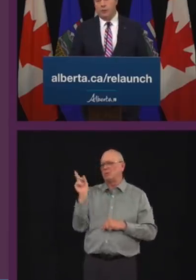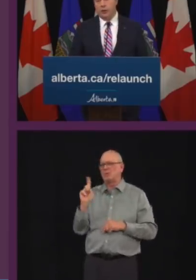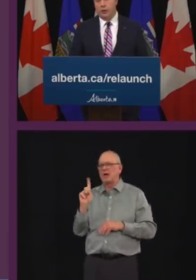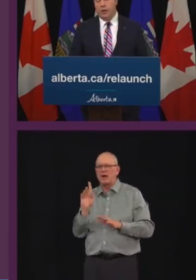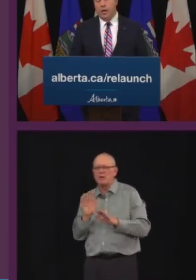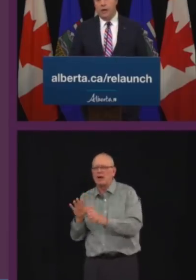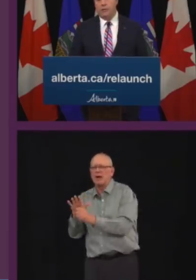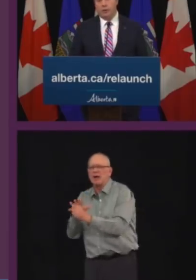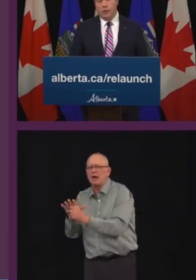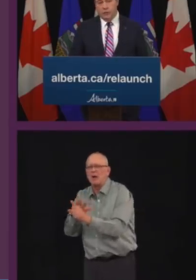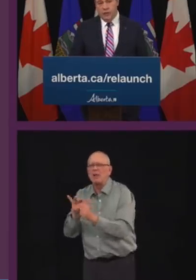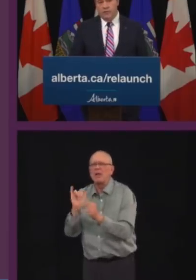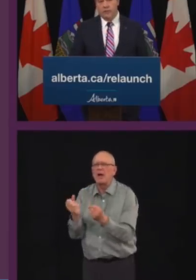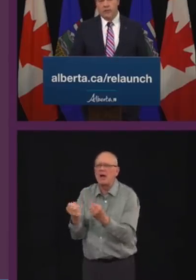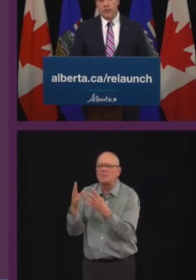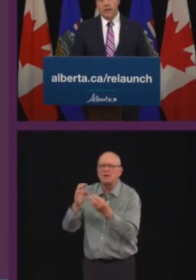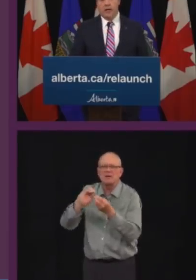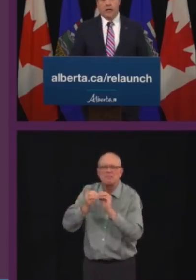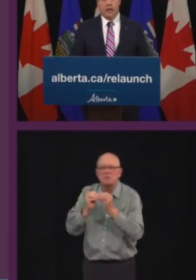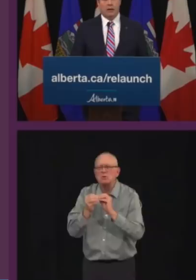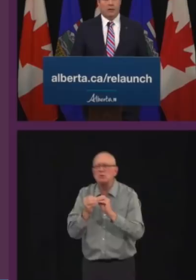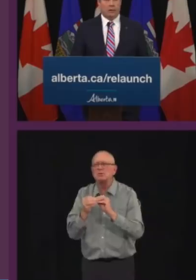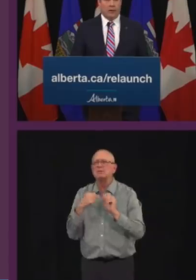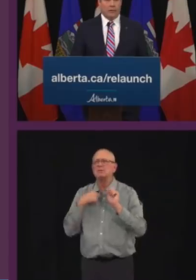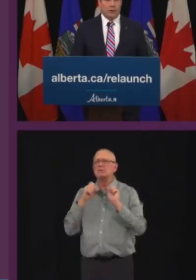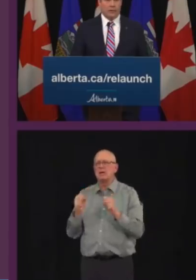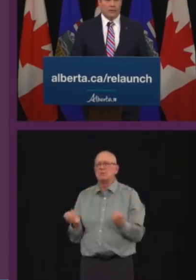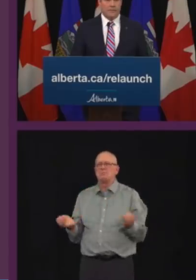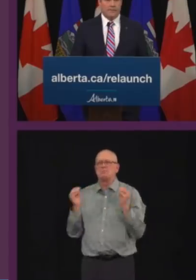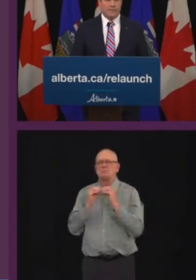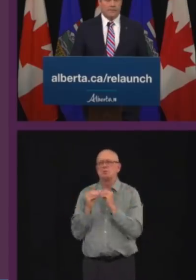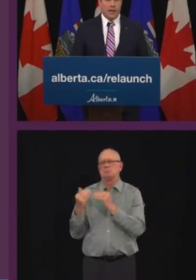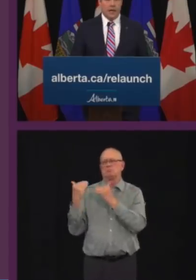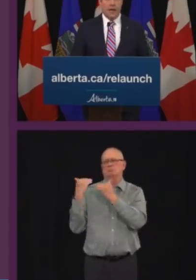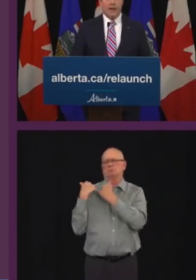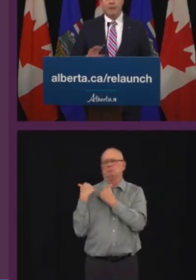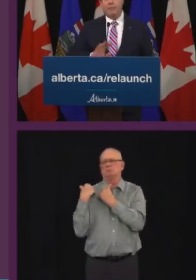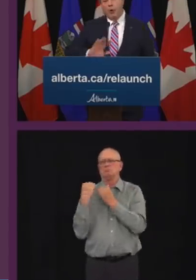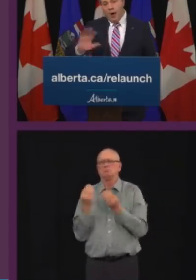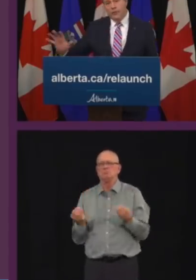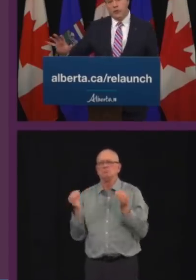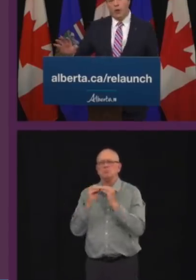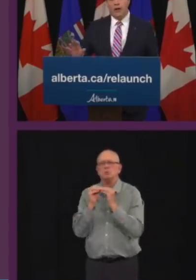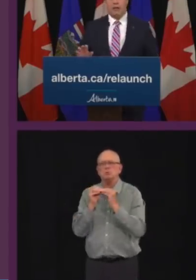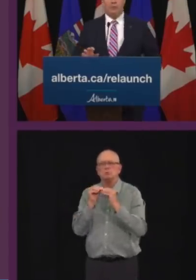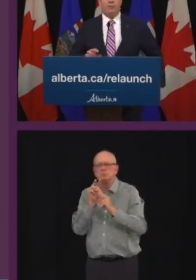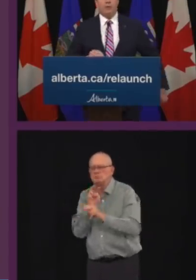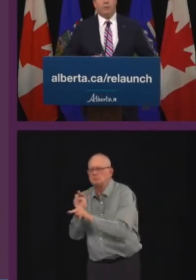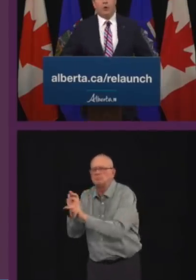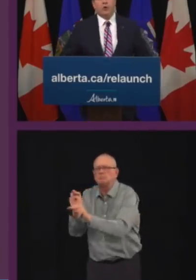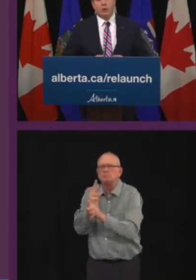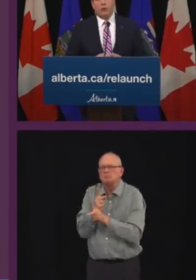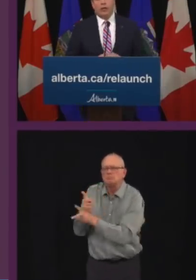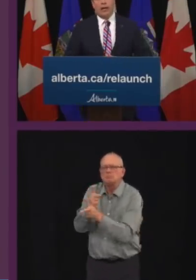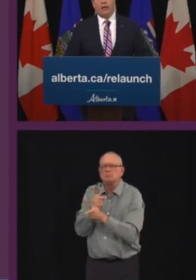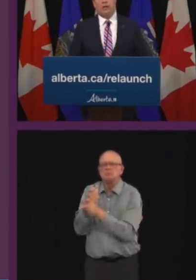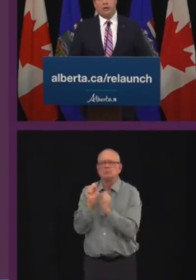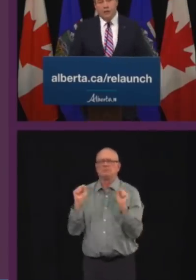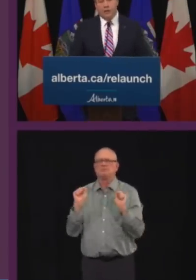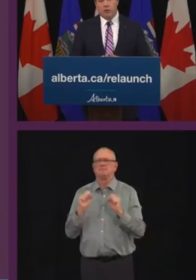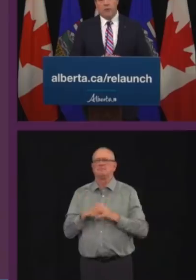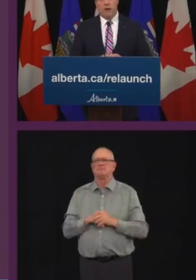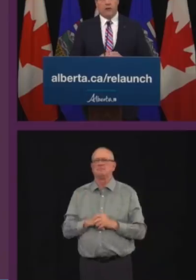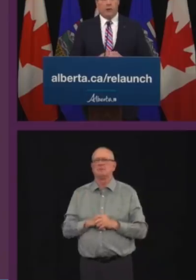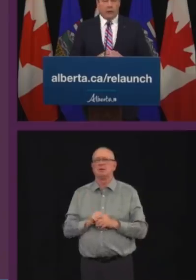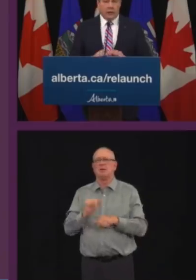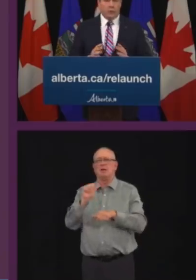responsibility for their own safety and that of their loved ones. That province-wide commitment to personal and